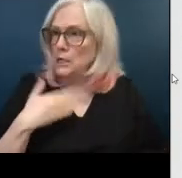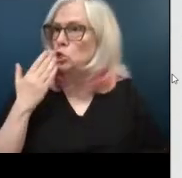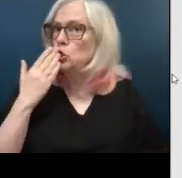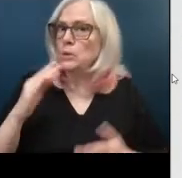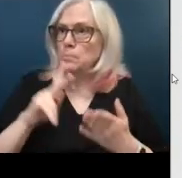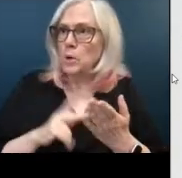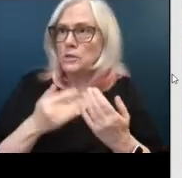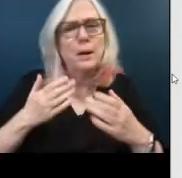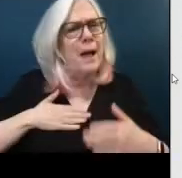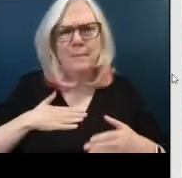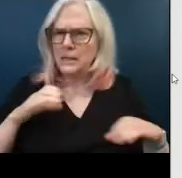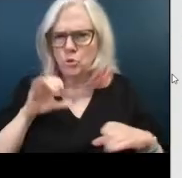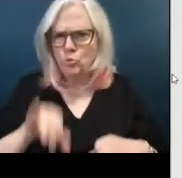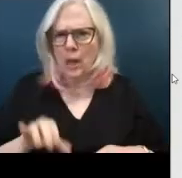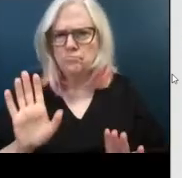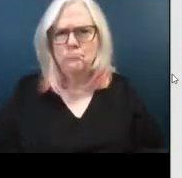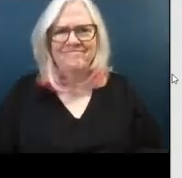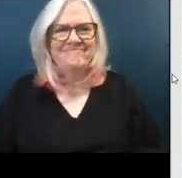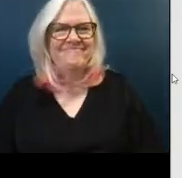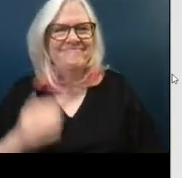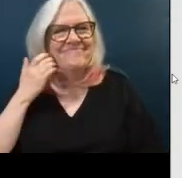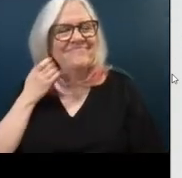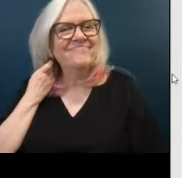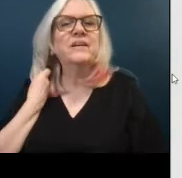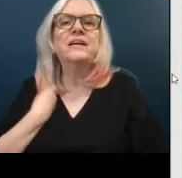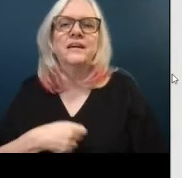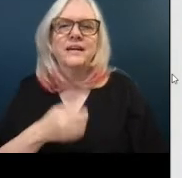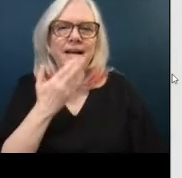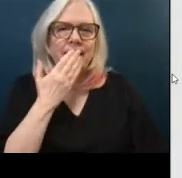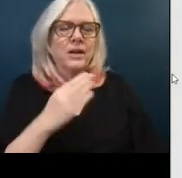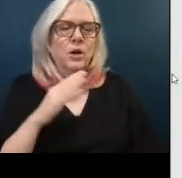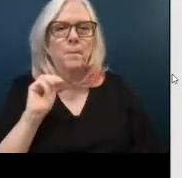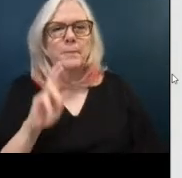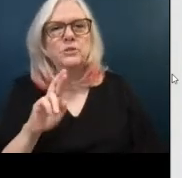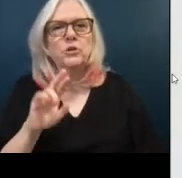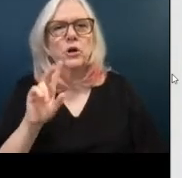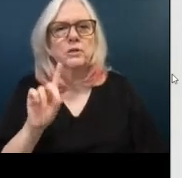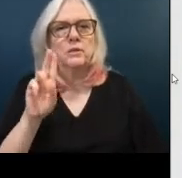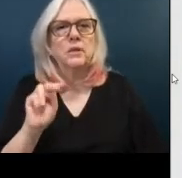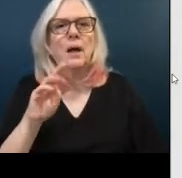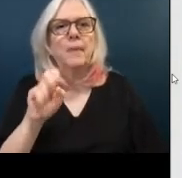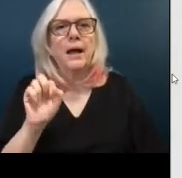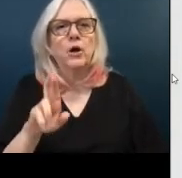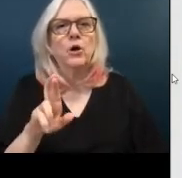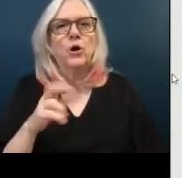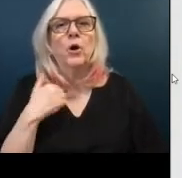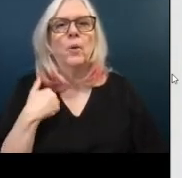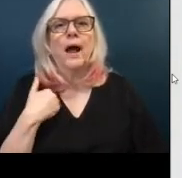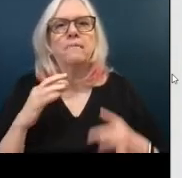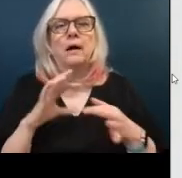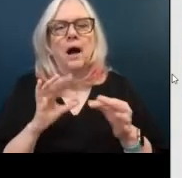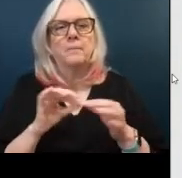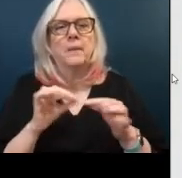happy to do that thank you yes sir thank you mr dunmire we have a hand from commissioner hey uh yes gary um